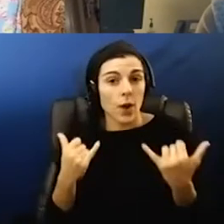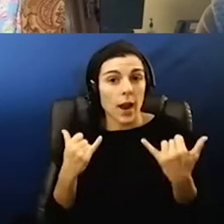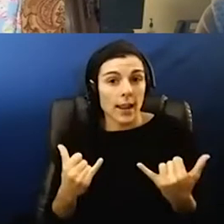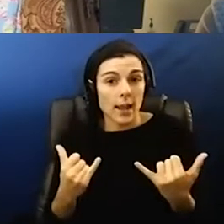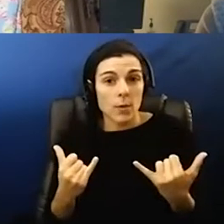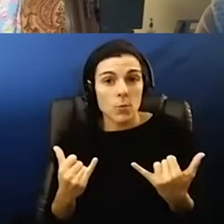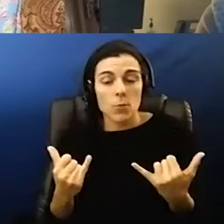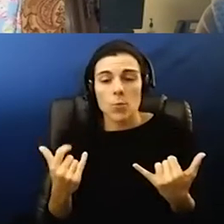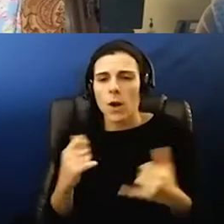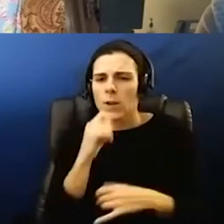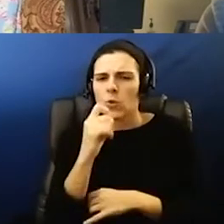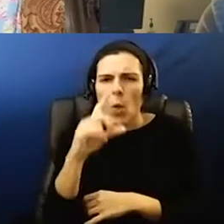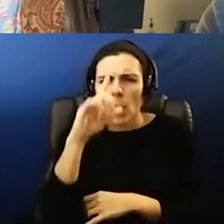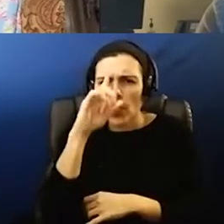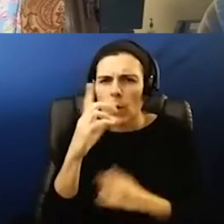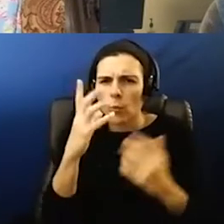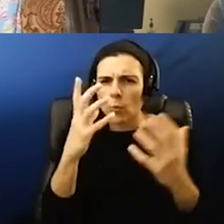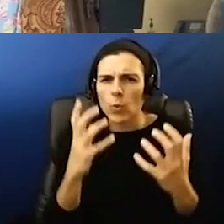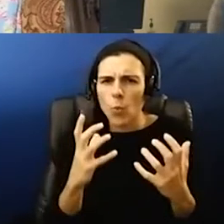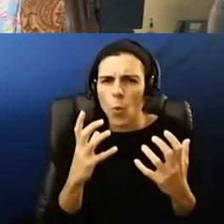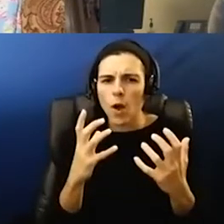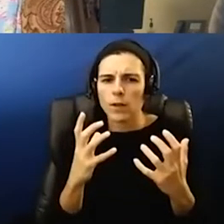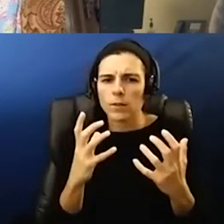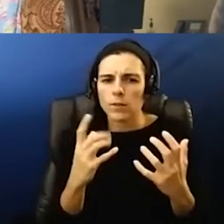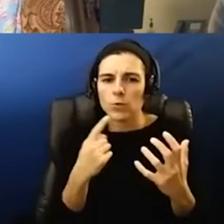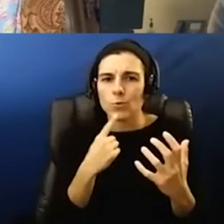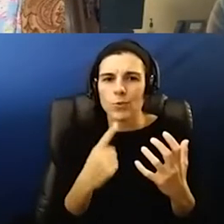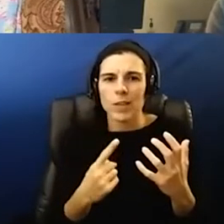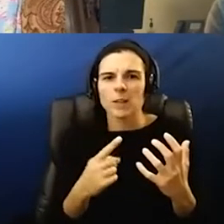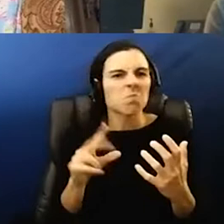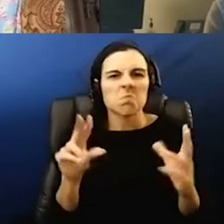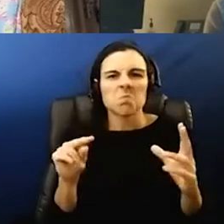we i don't think we would want to make some assurance that that won't happen